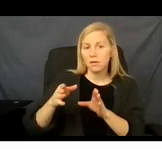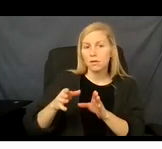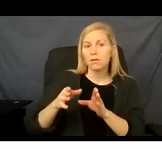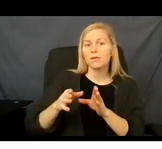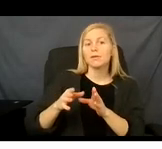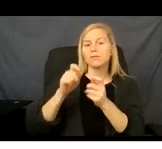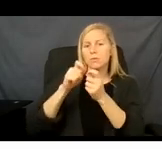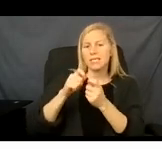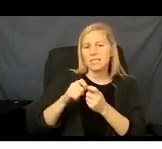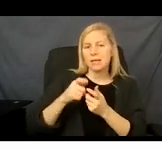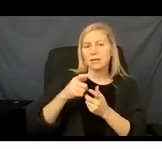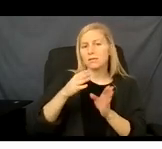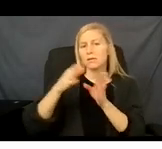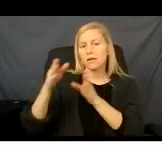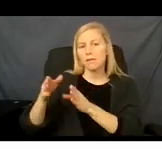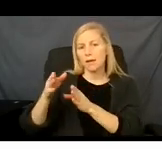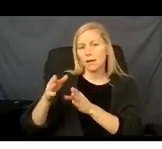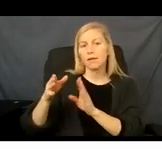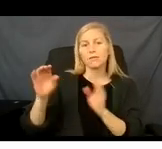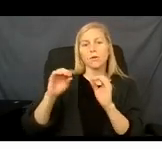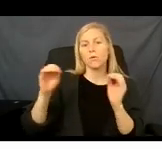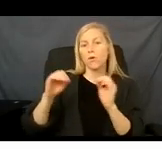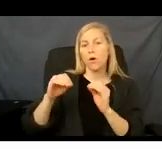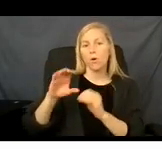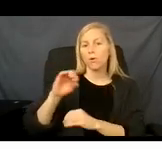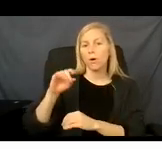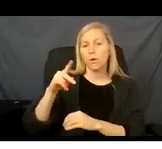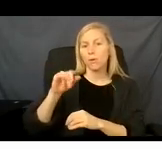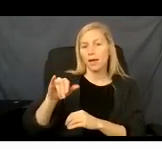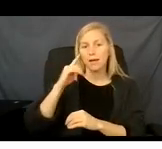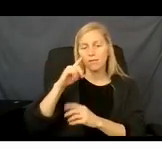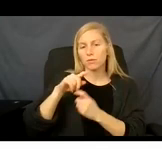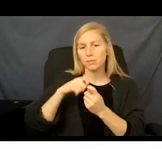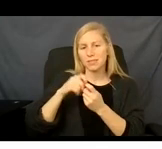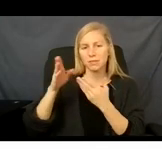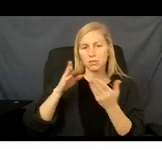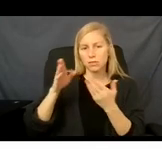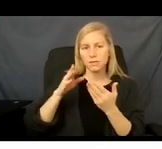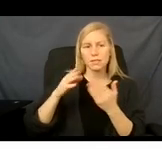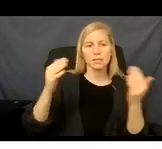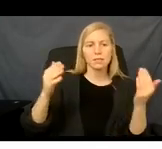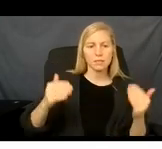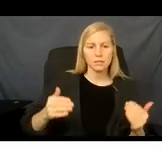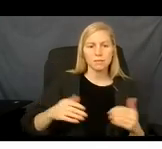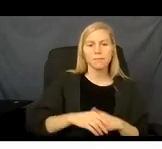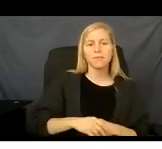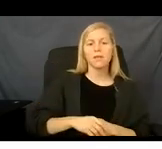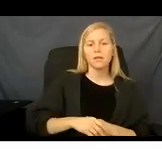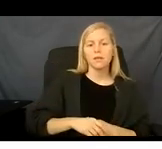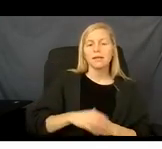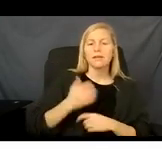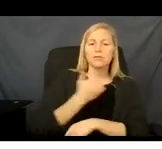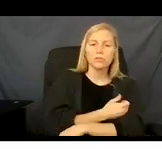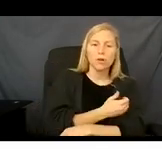planning or prenatal services. Alcohol or drug abuse. Methadone clinic.